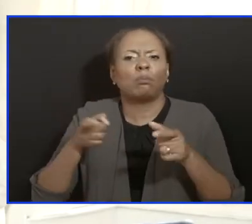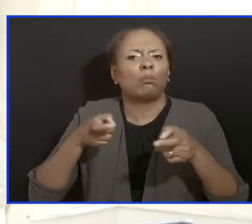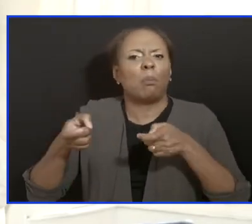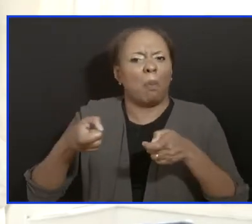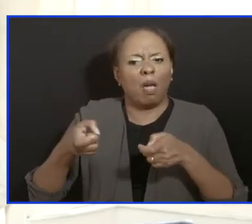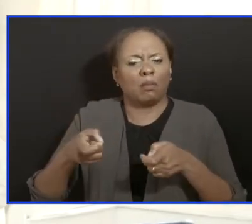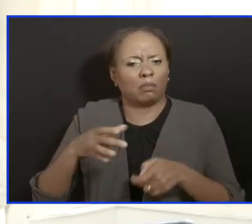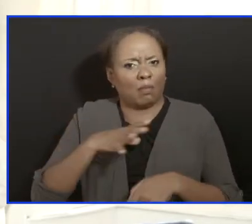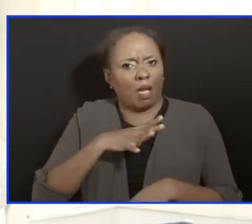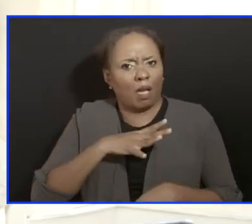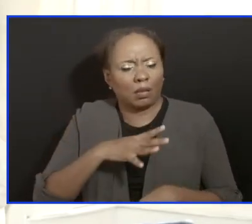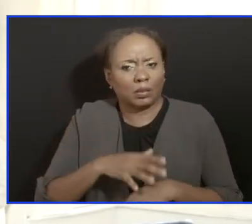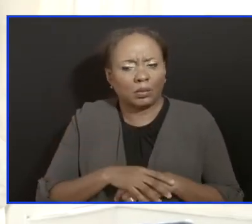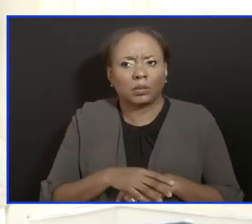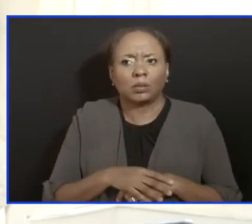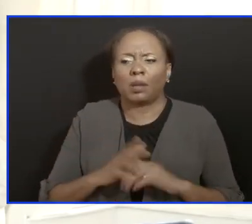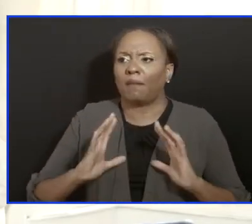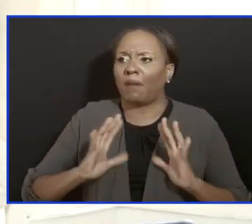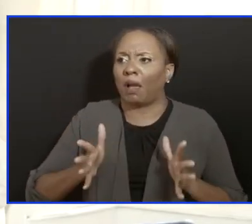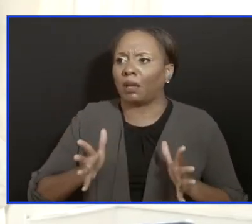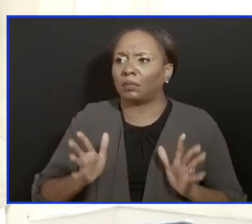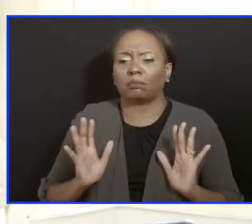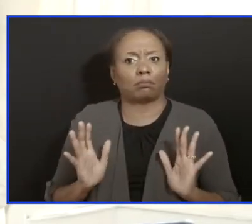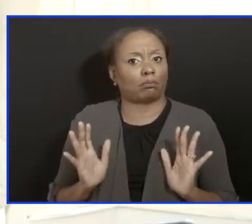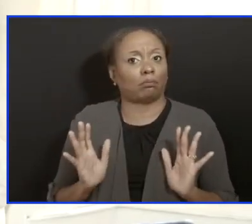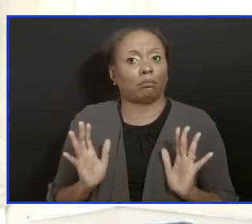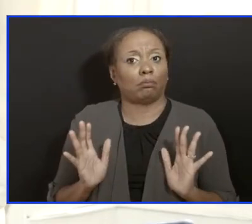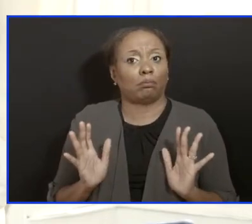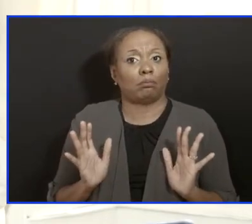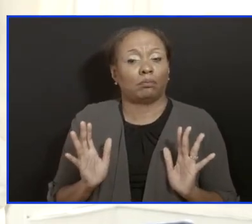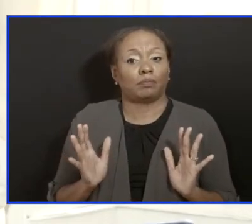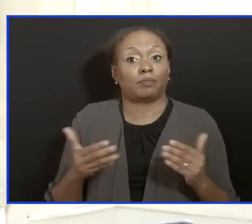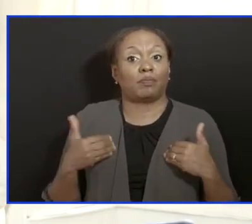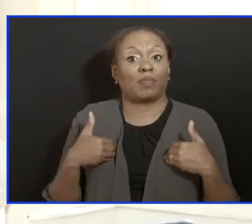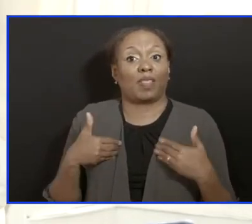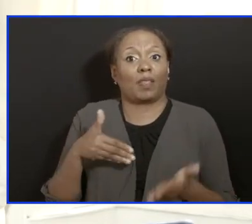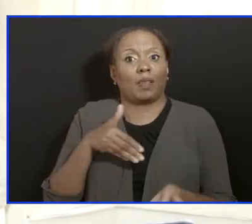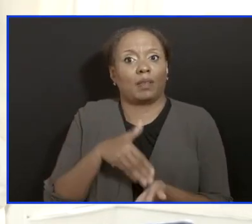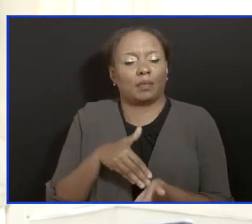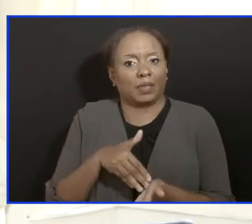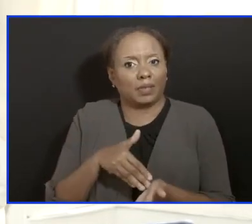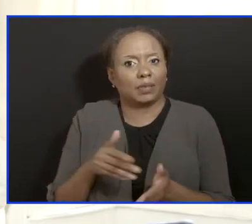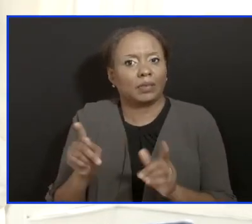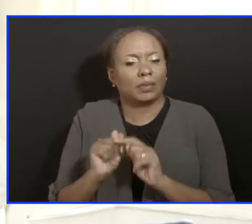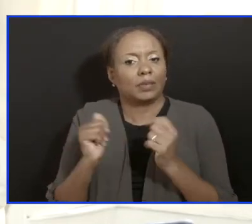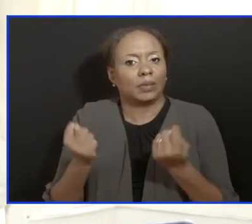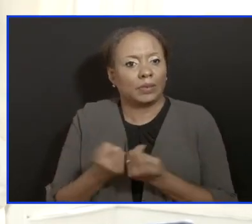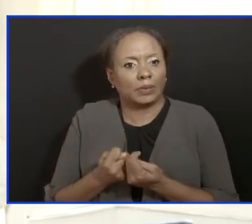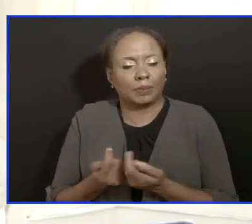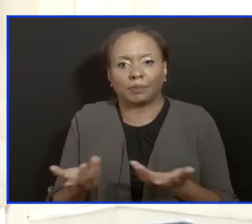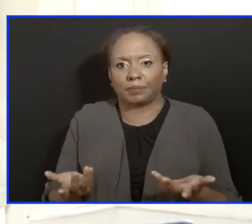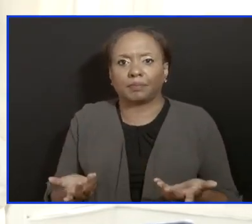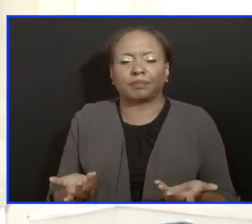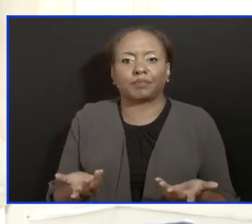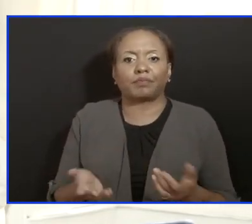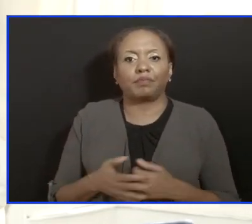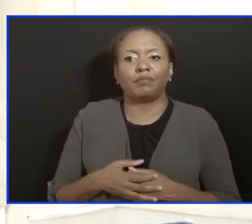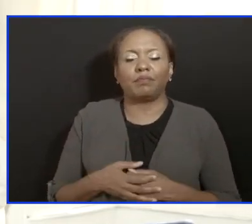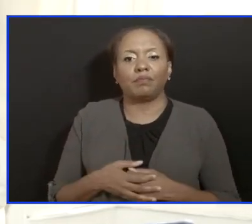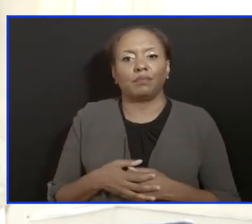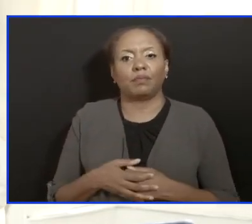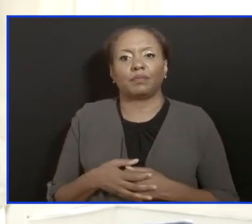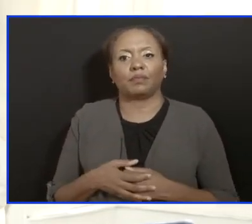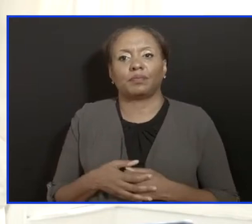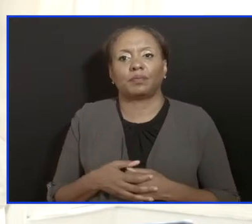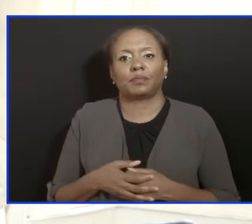manage that because we have the medical capacity to do that. And in my head, I know from